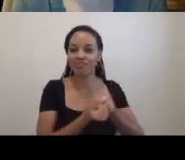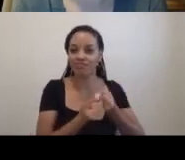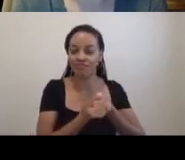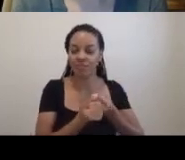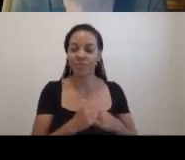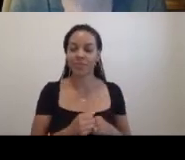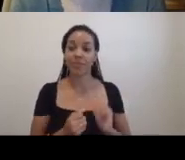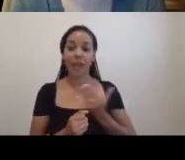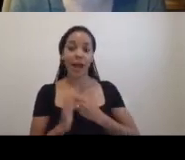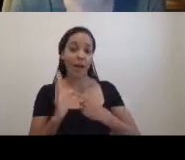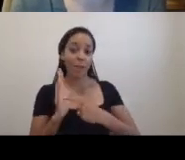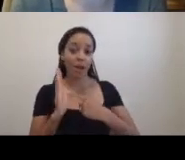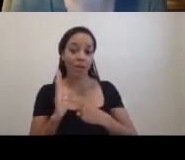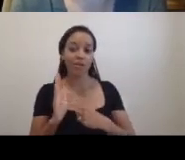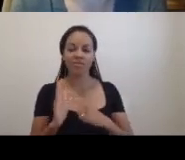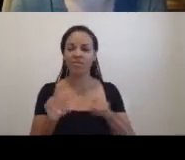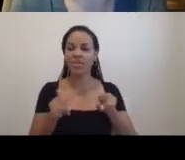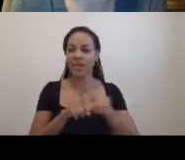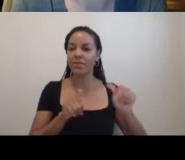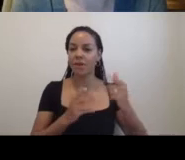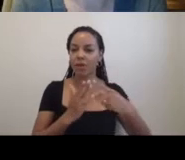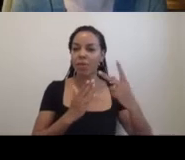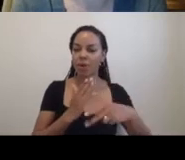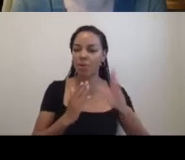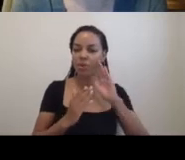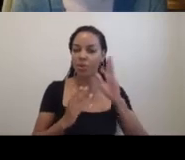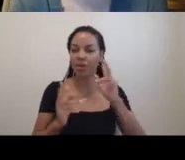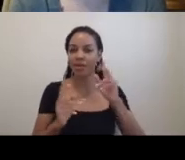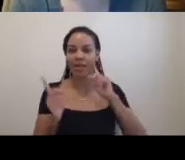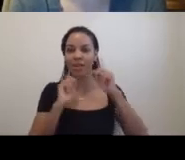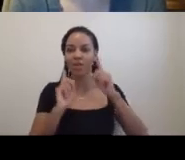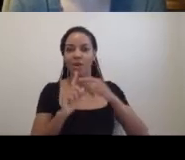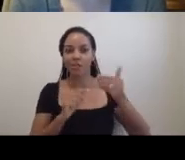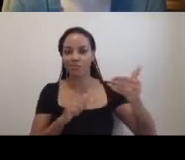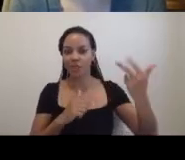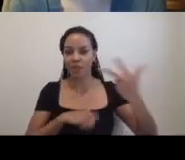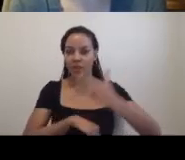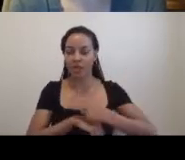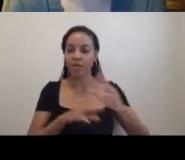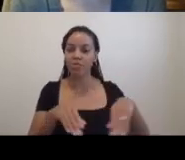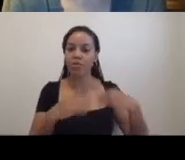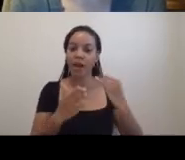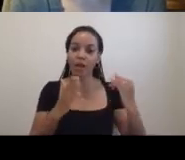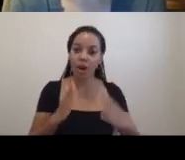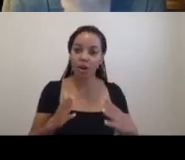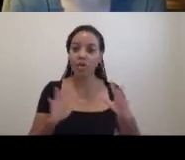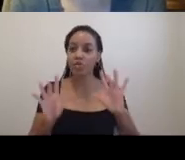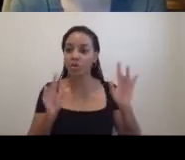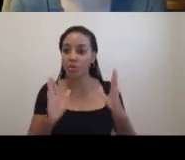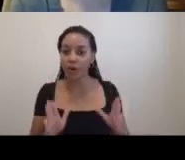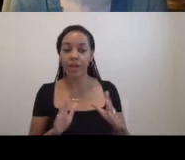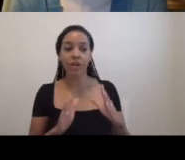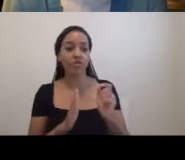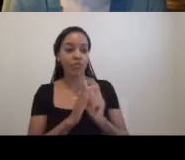Our model, not unlike many of the programs you'll hear about over the next three days, is to provide artists, curators, and writers with space and time.